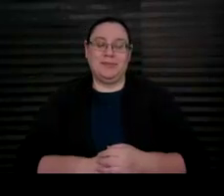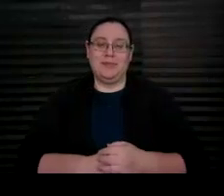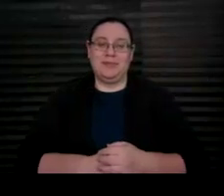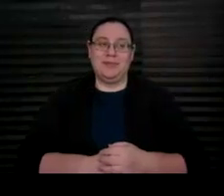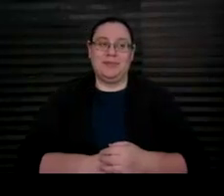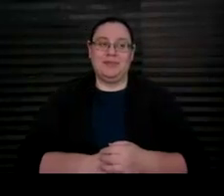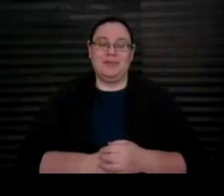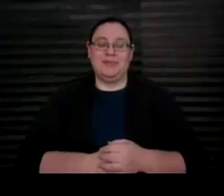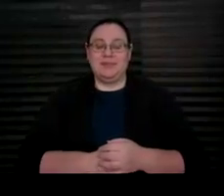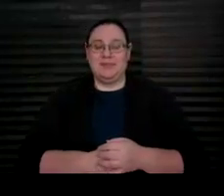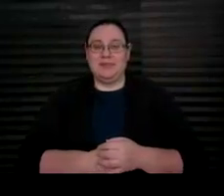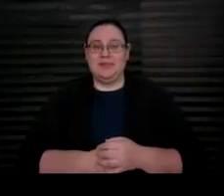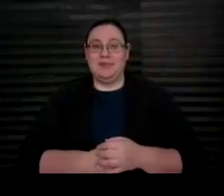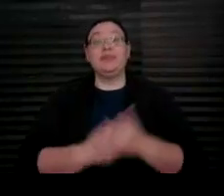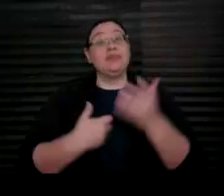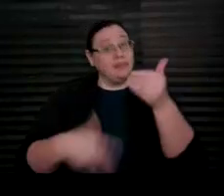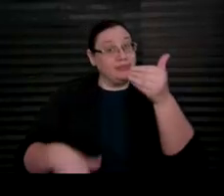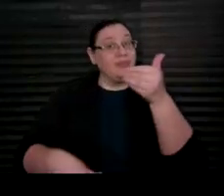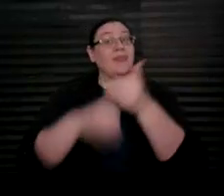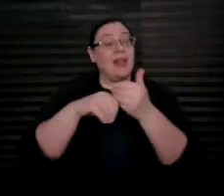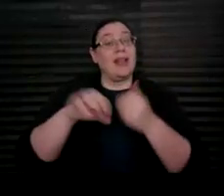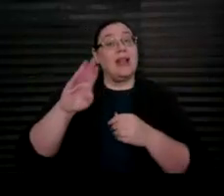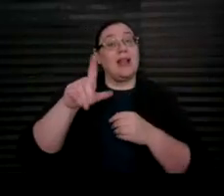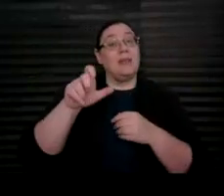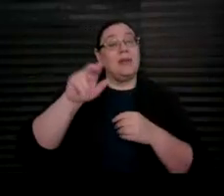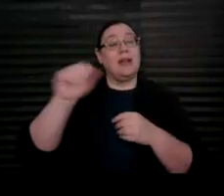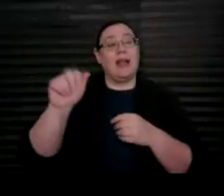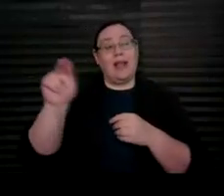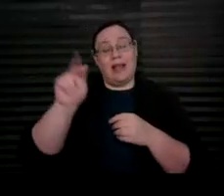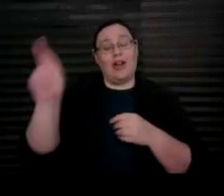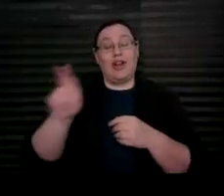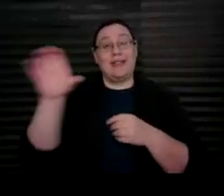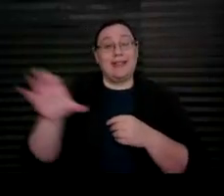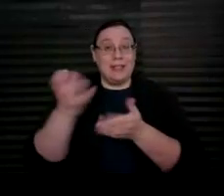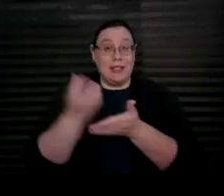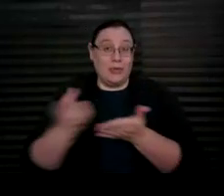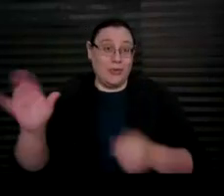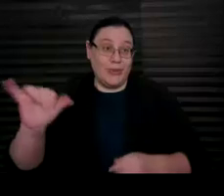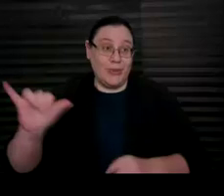There are additional ABLE NRC resources, as well.